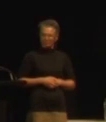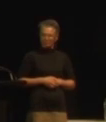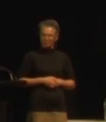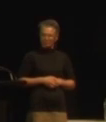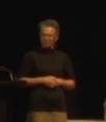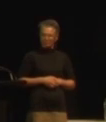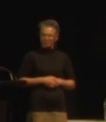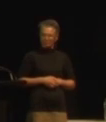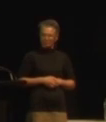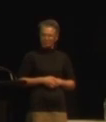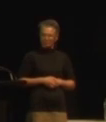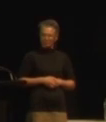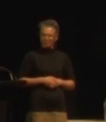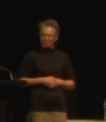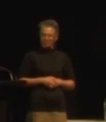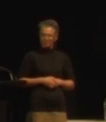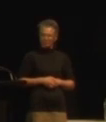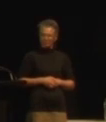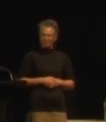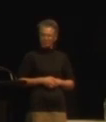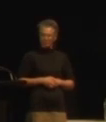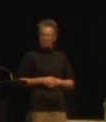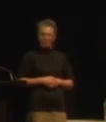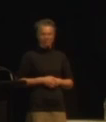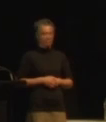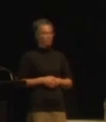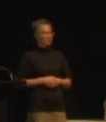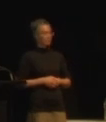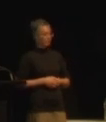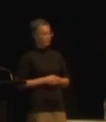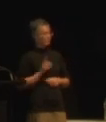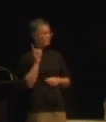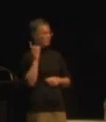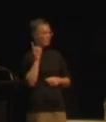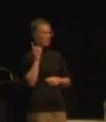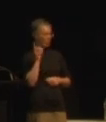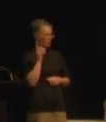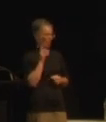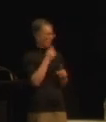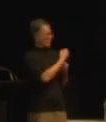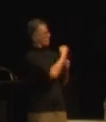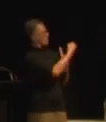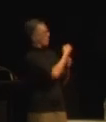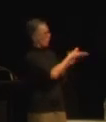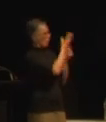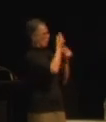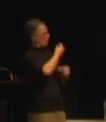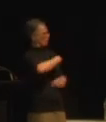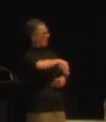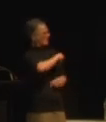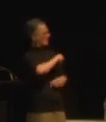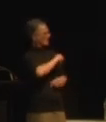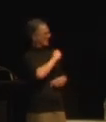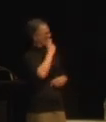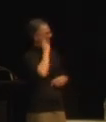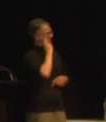creates a sense of ownership and pride. This was one of the biggest things that we learned, is that it's important for deaf people to be able